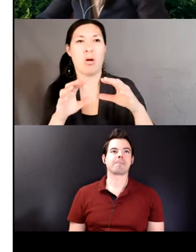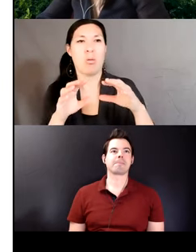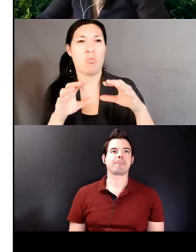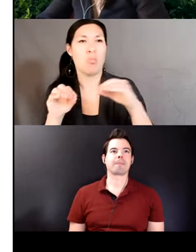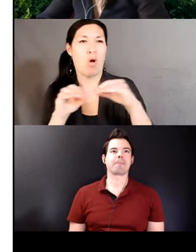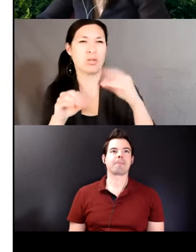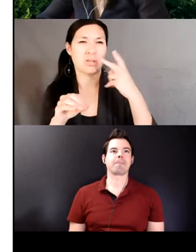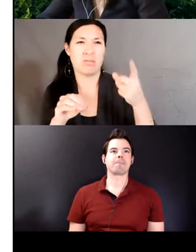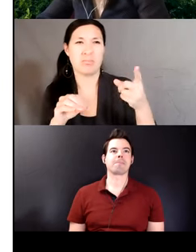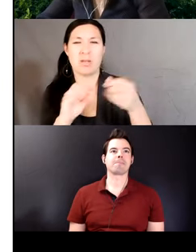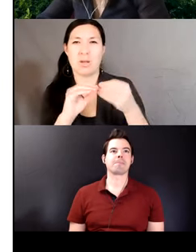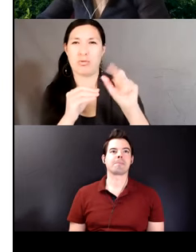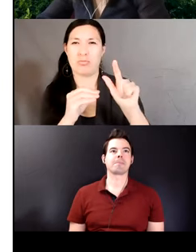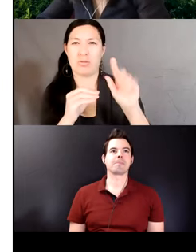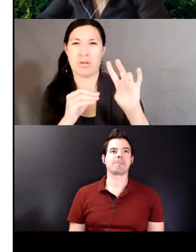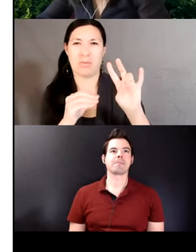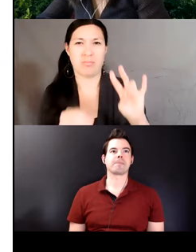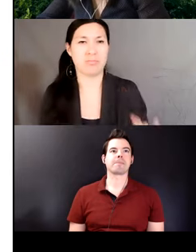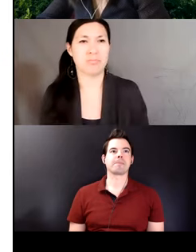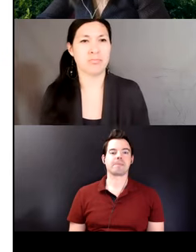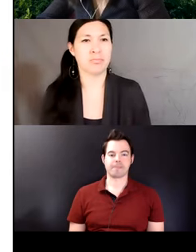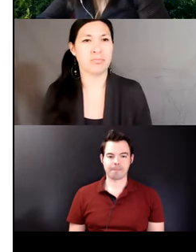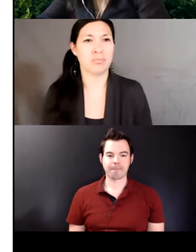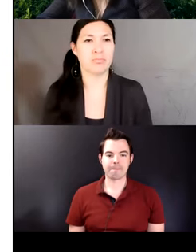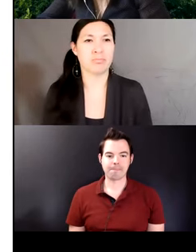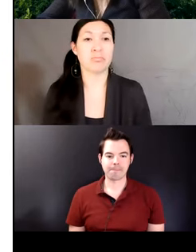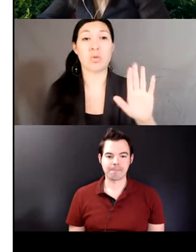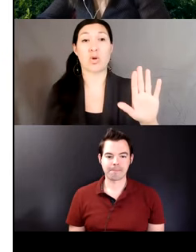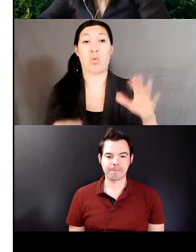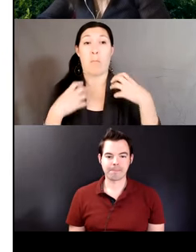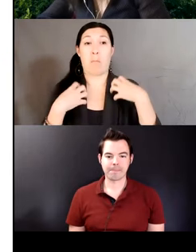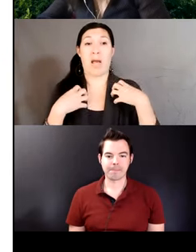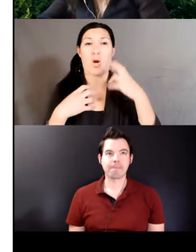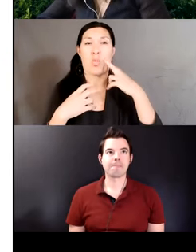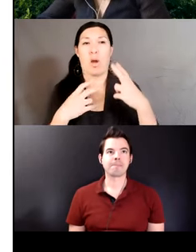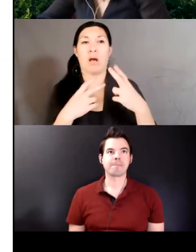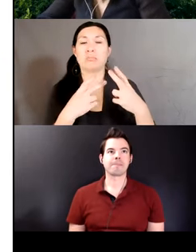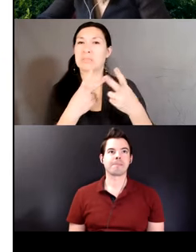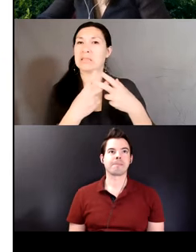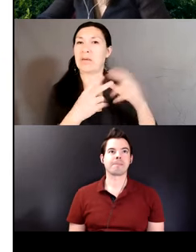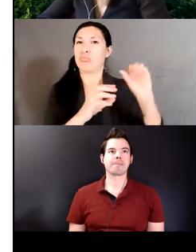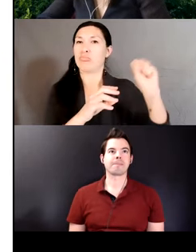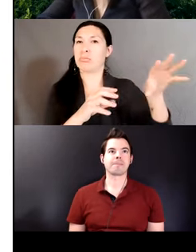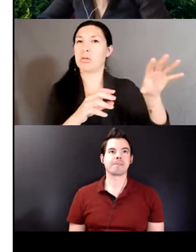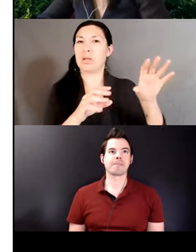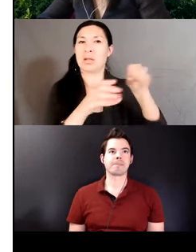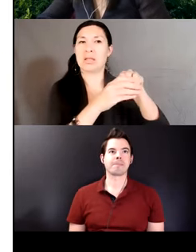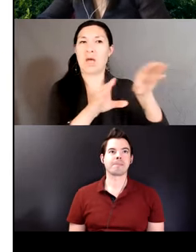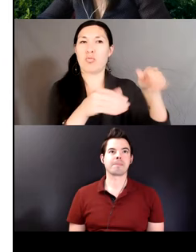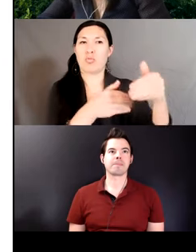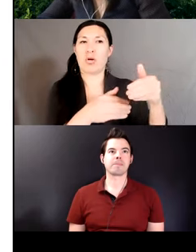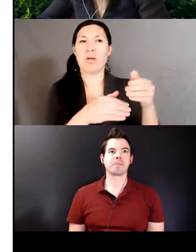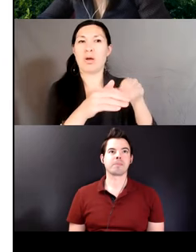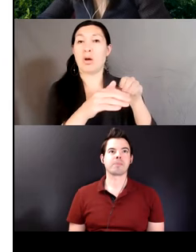you will go save your backpack inside the room as you enter the room to sleep the speaker is